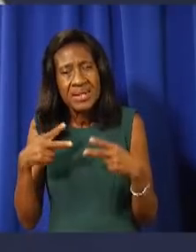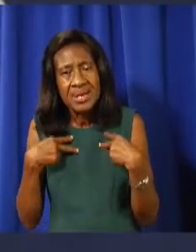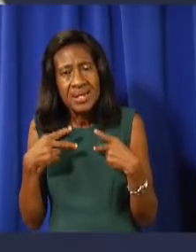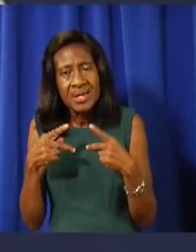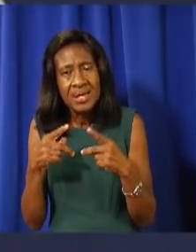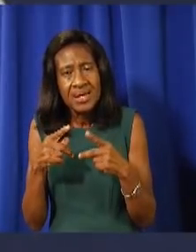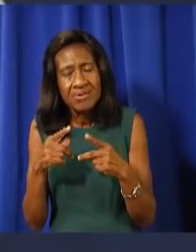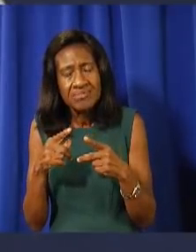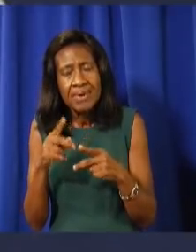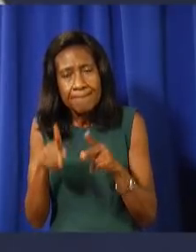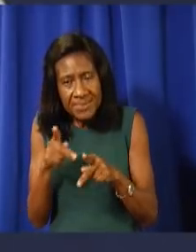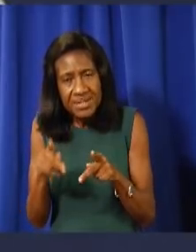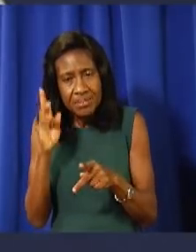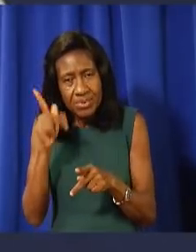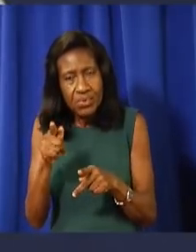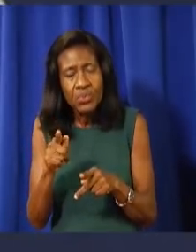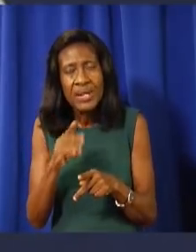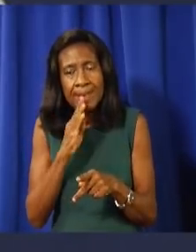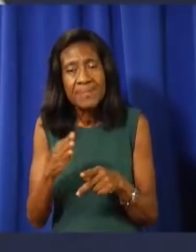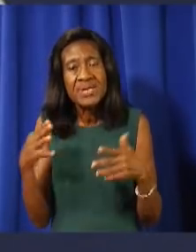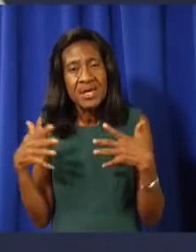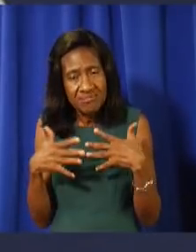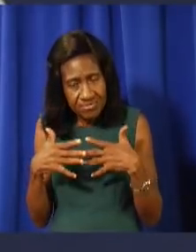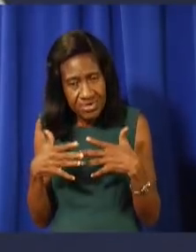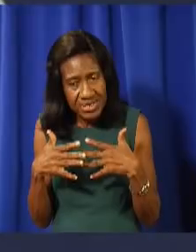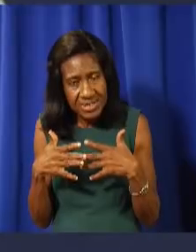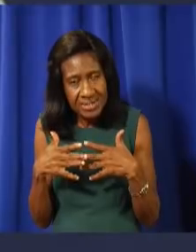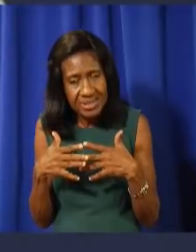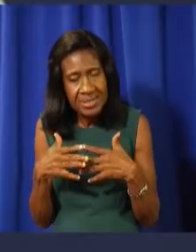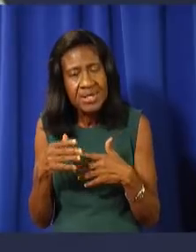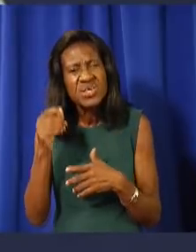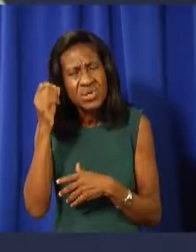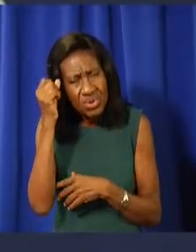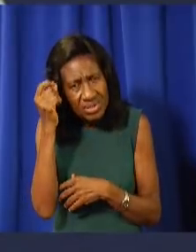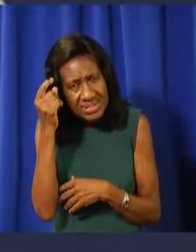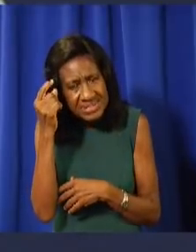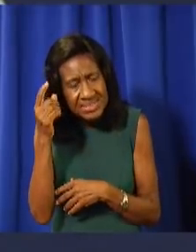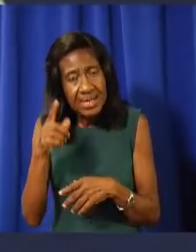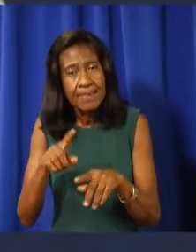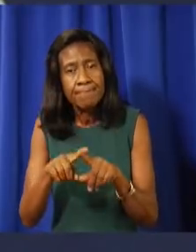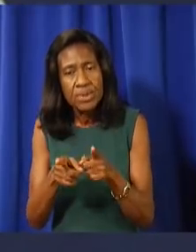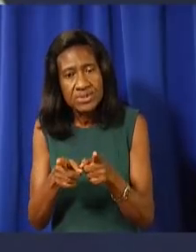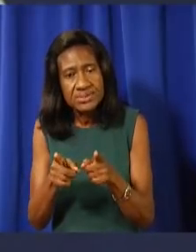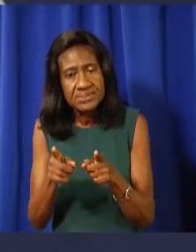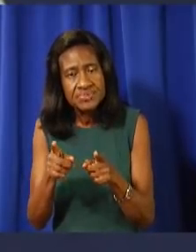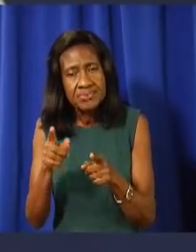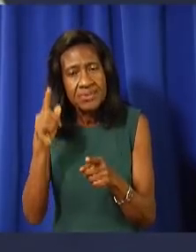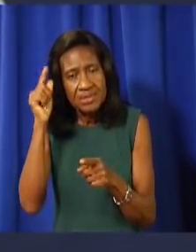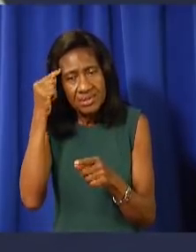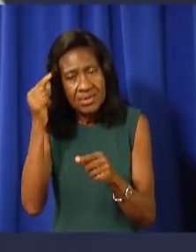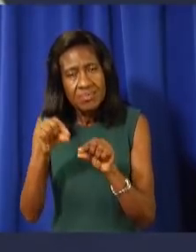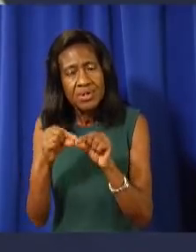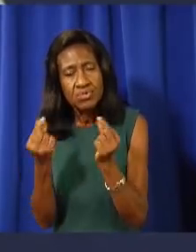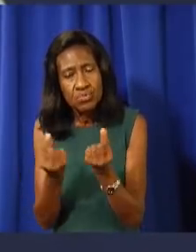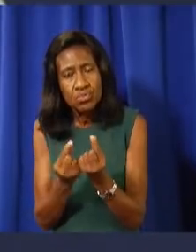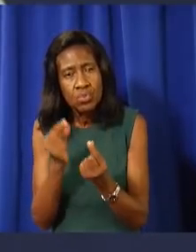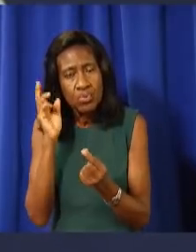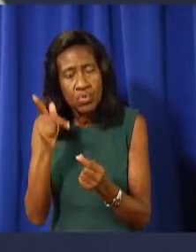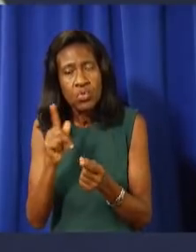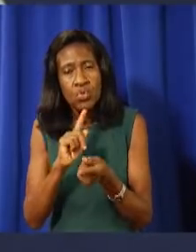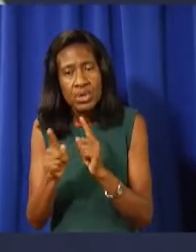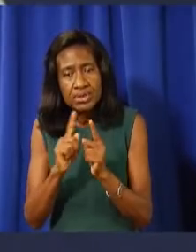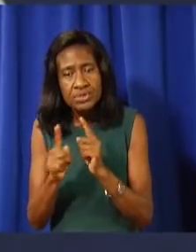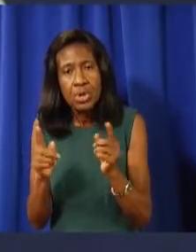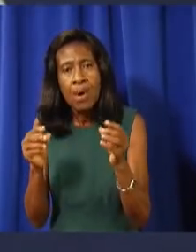the fear, and we will do a proper assessment, uh, and make a decision together as a team whether we should introduce that or not, because we